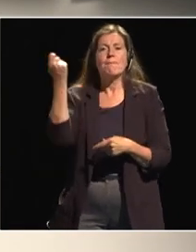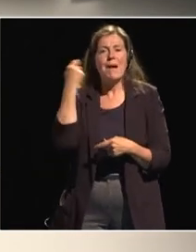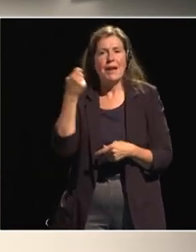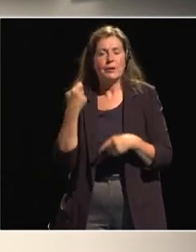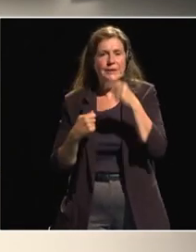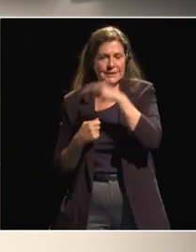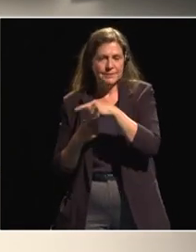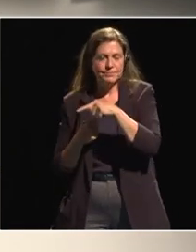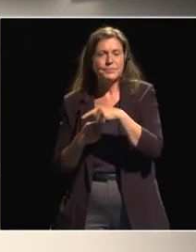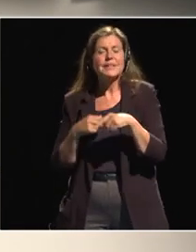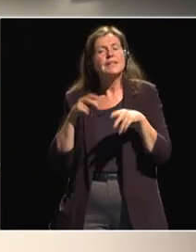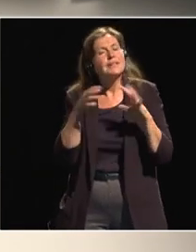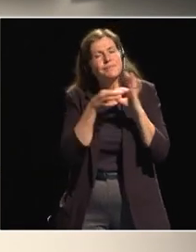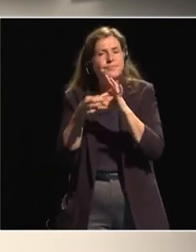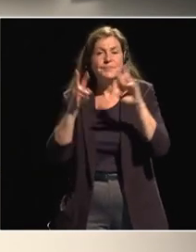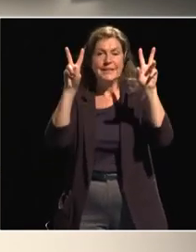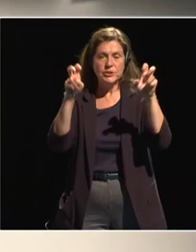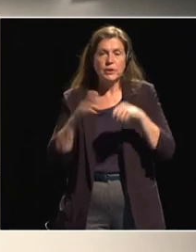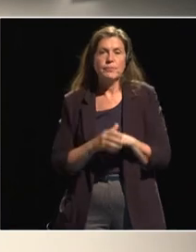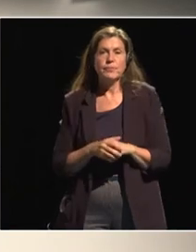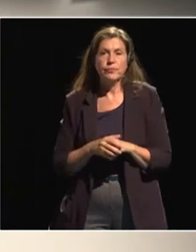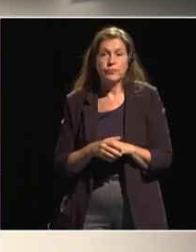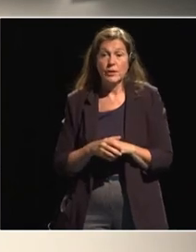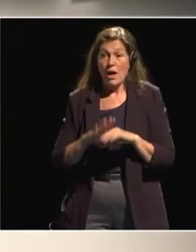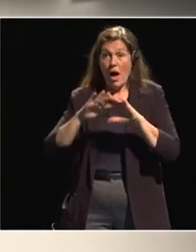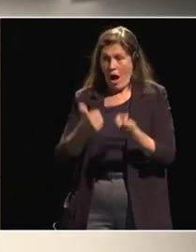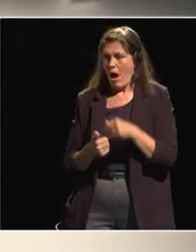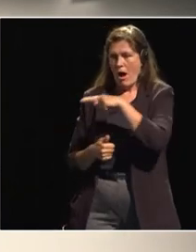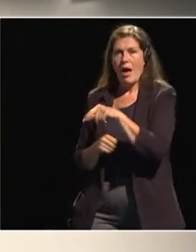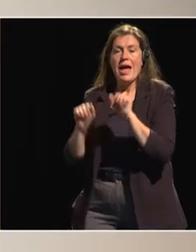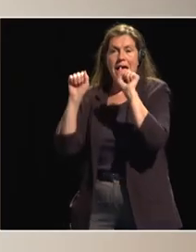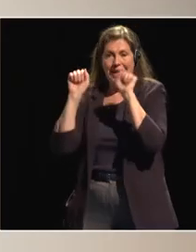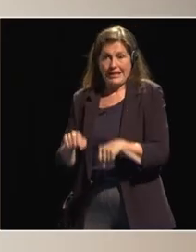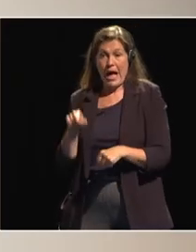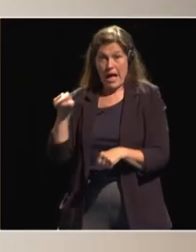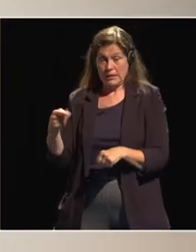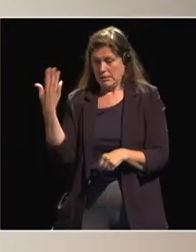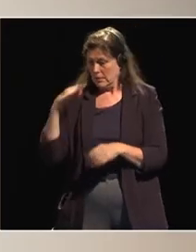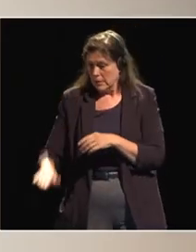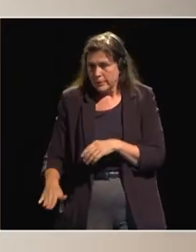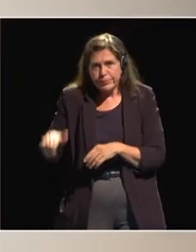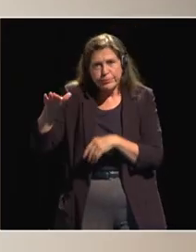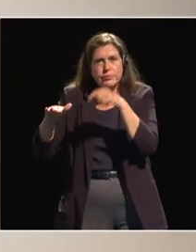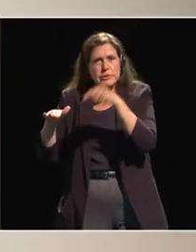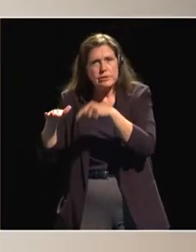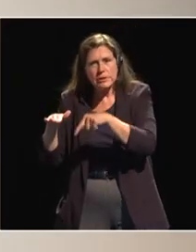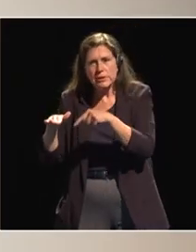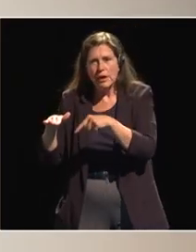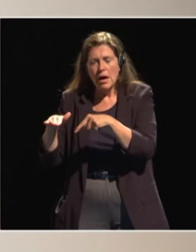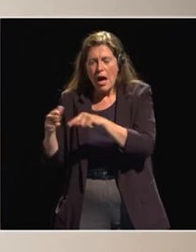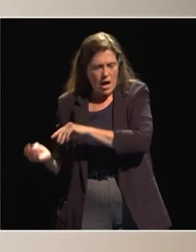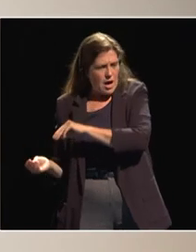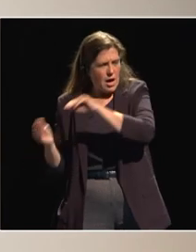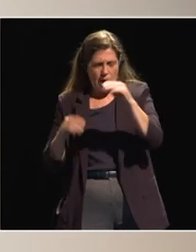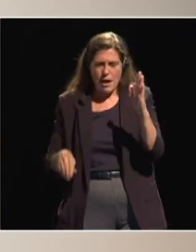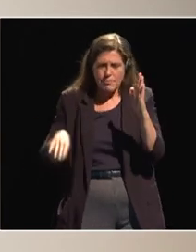the issue of how she can come from where she is and to move forward or to go up that is what i was trying to see i'm hearing